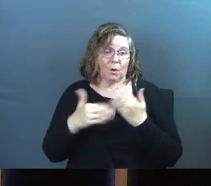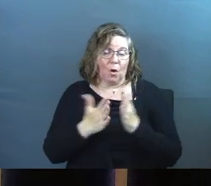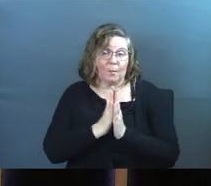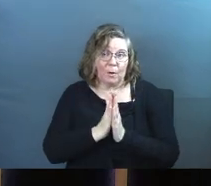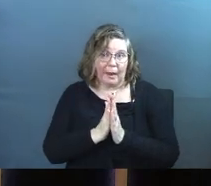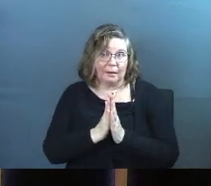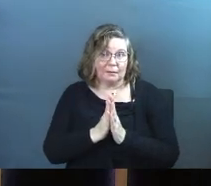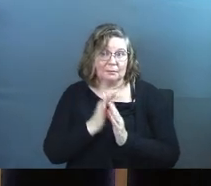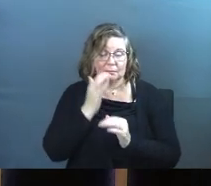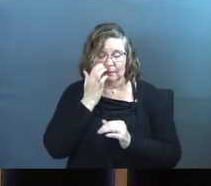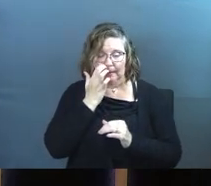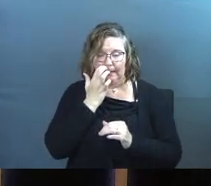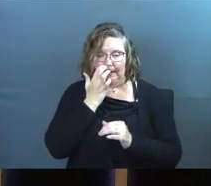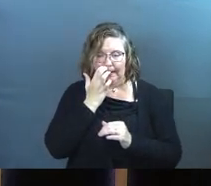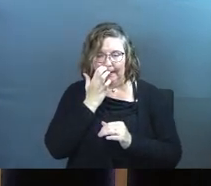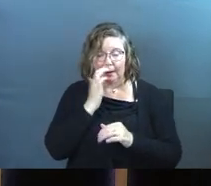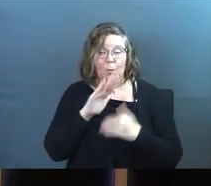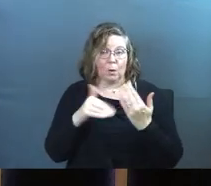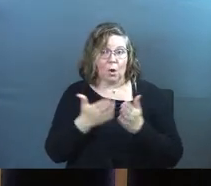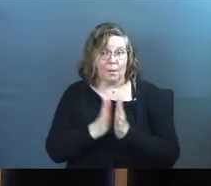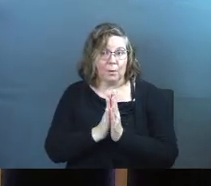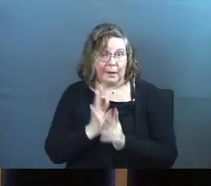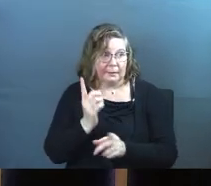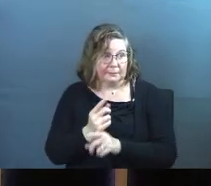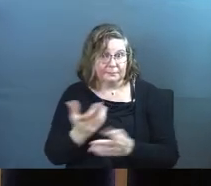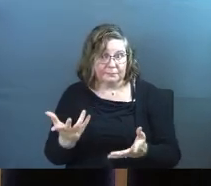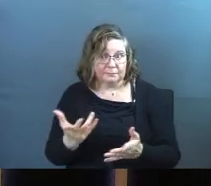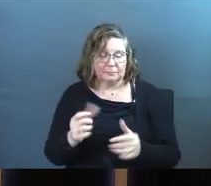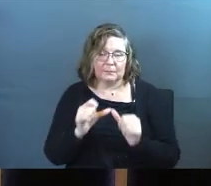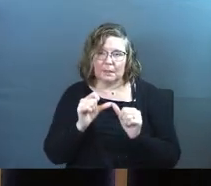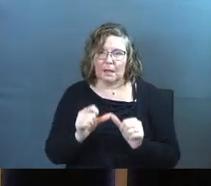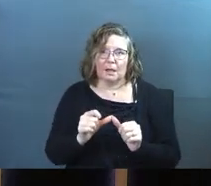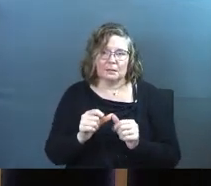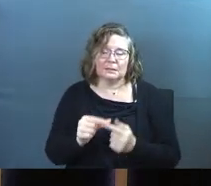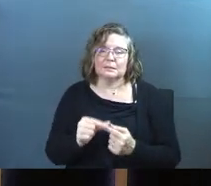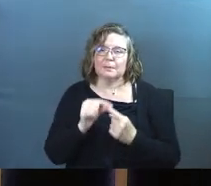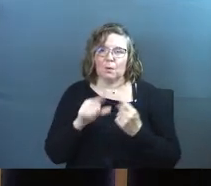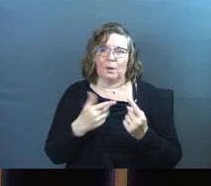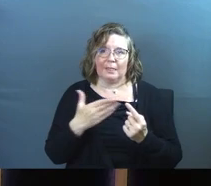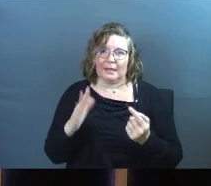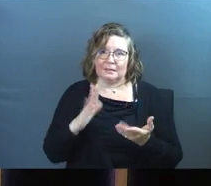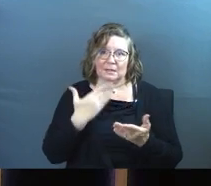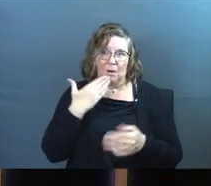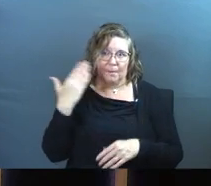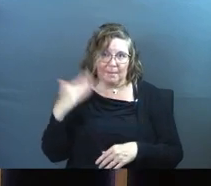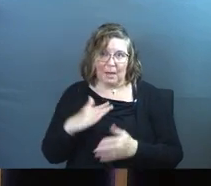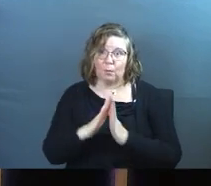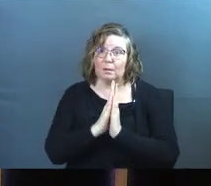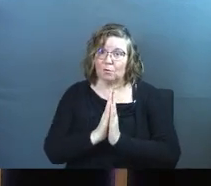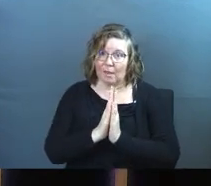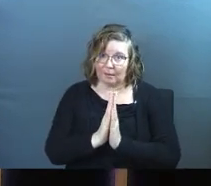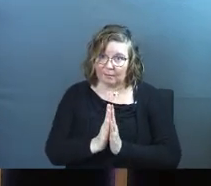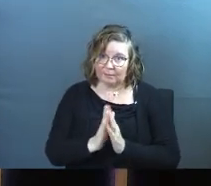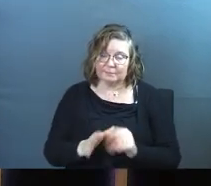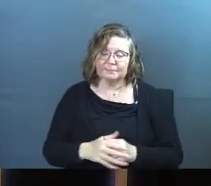Let's just talk. We all pray constantly, especially when things are bad. We pray.